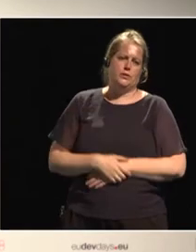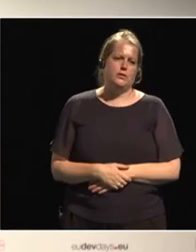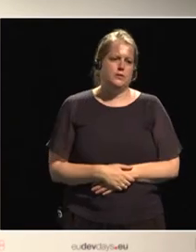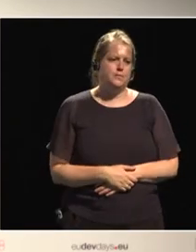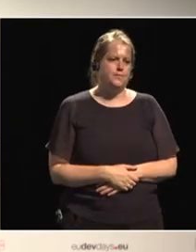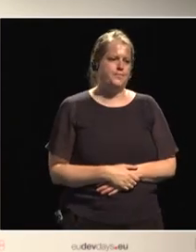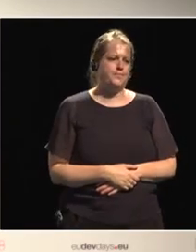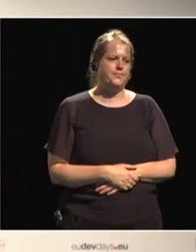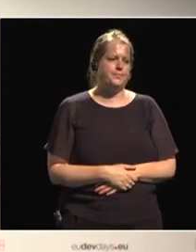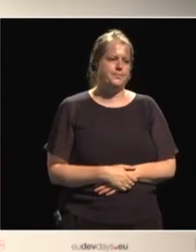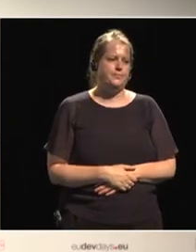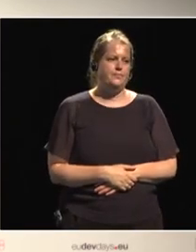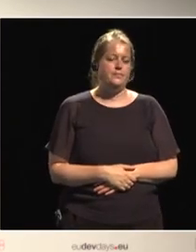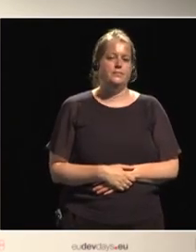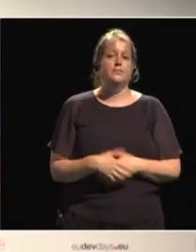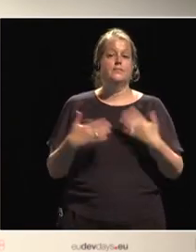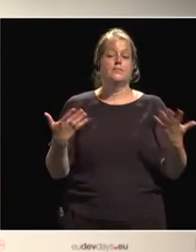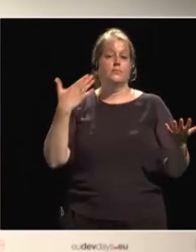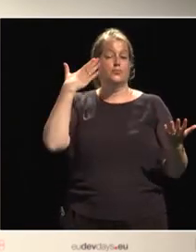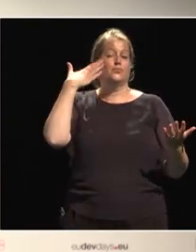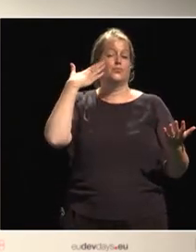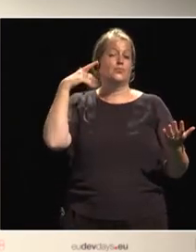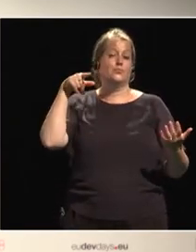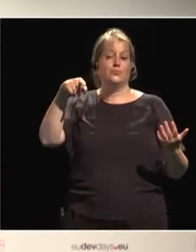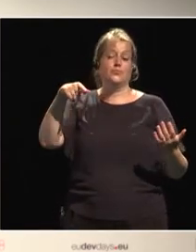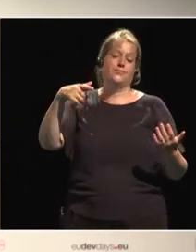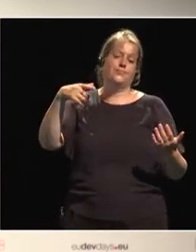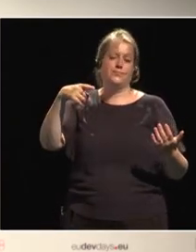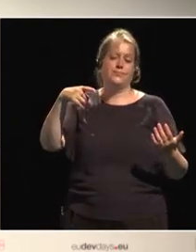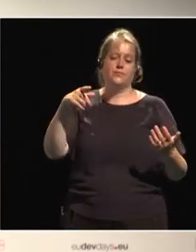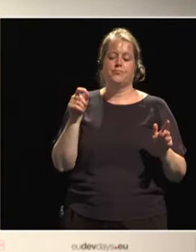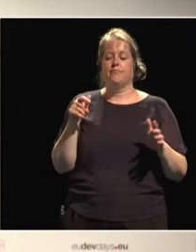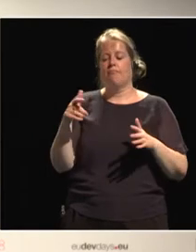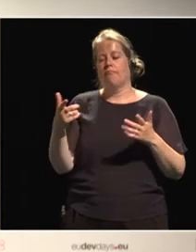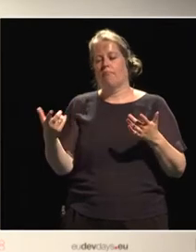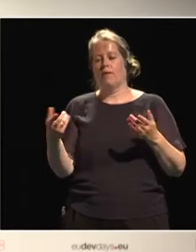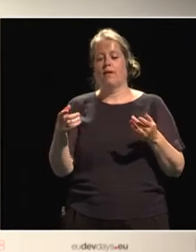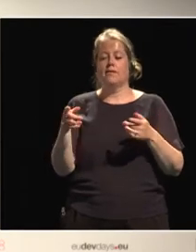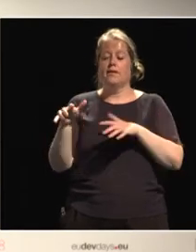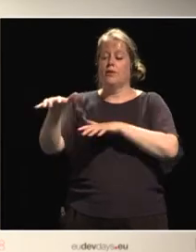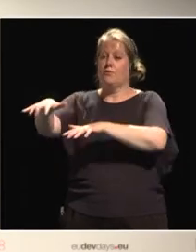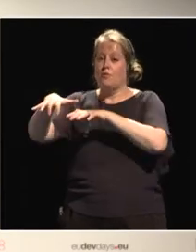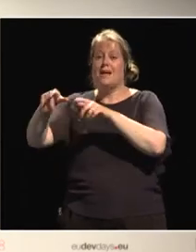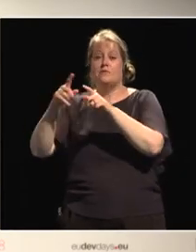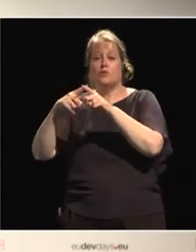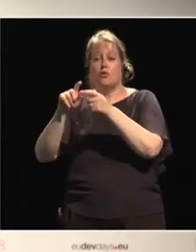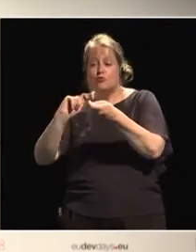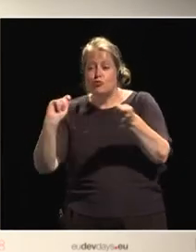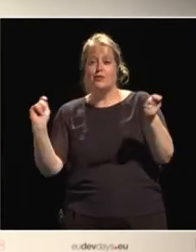And, you know, part of the answer to rural transformation is certainly